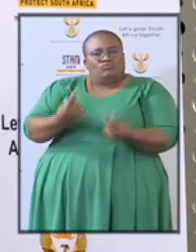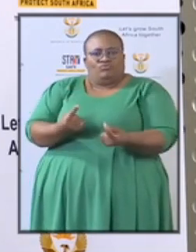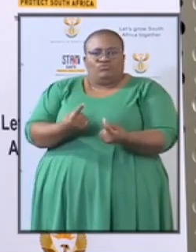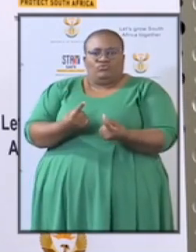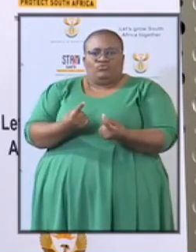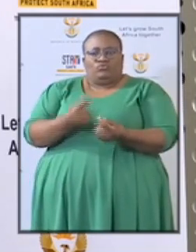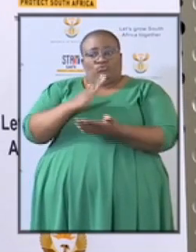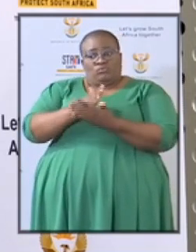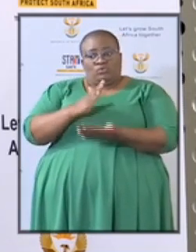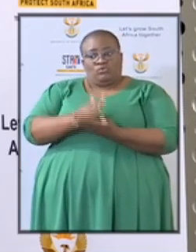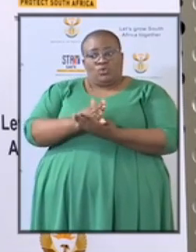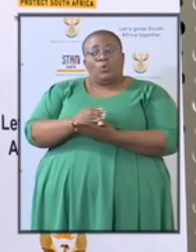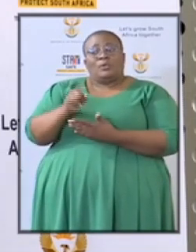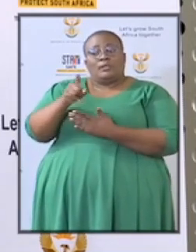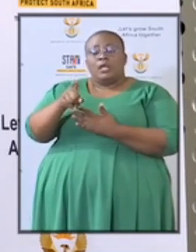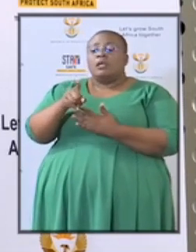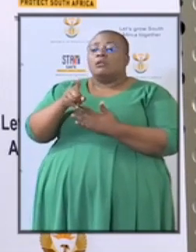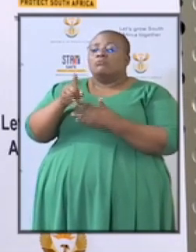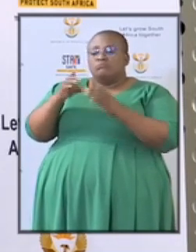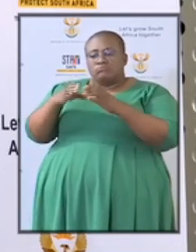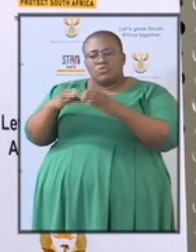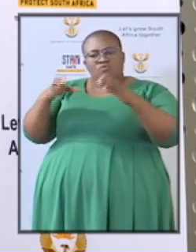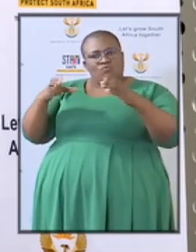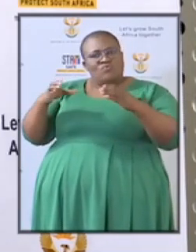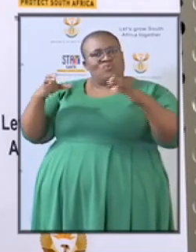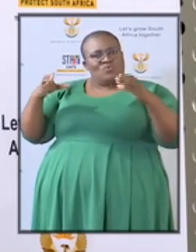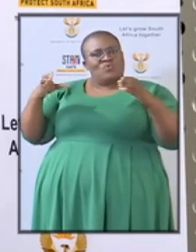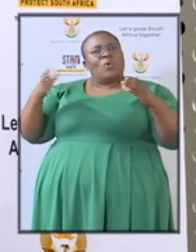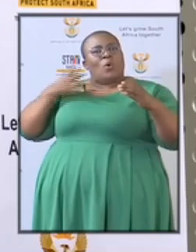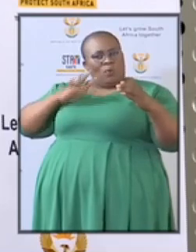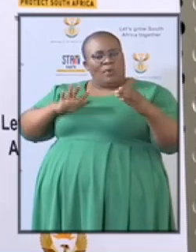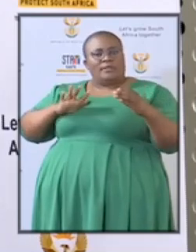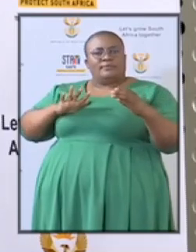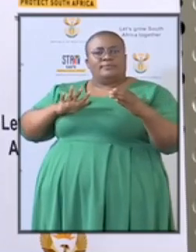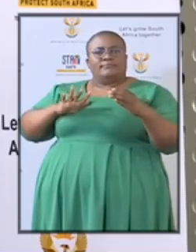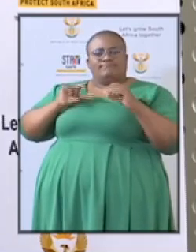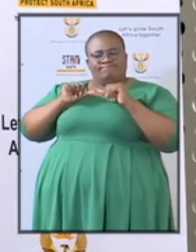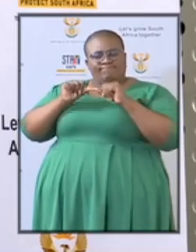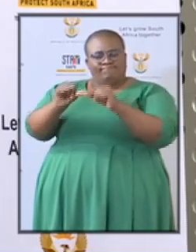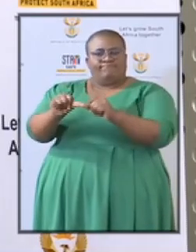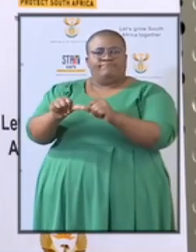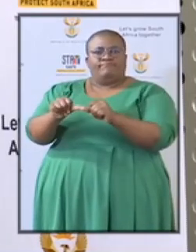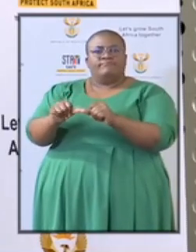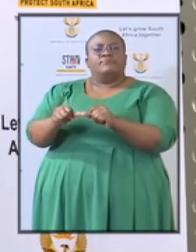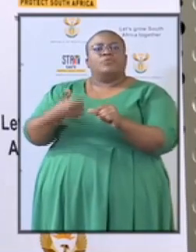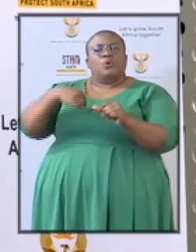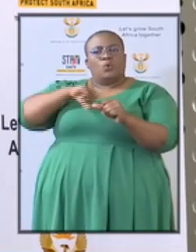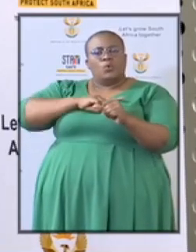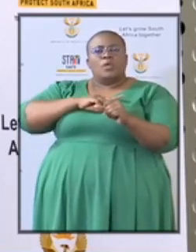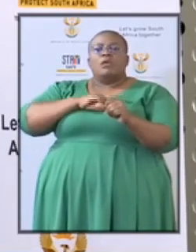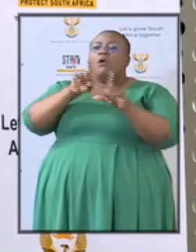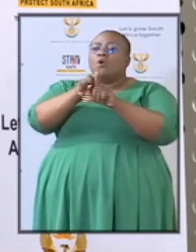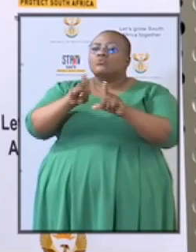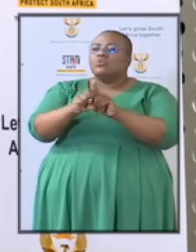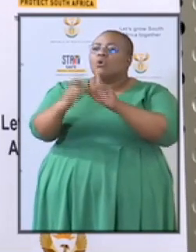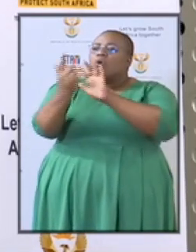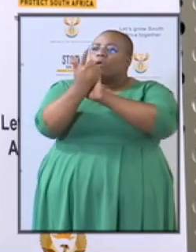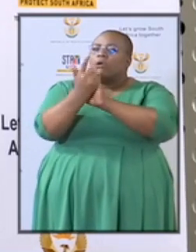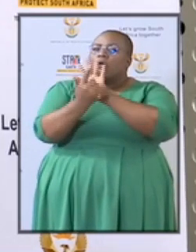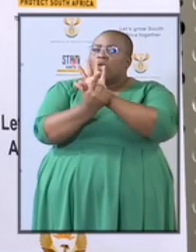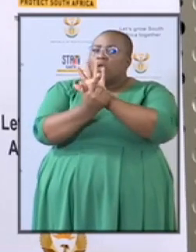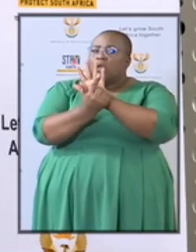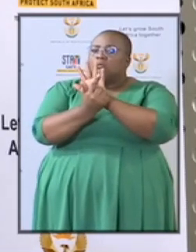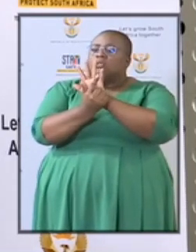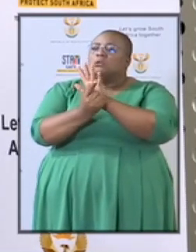center to grow organically and then we will enable it in terms of legislation to give it a proper umbrella that